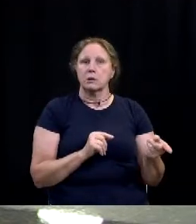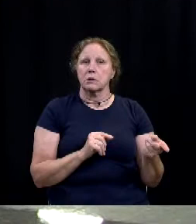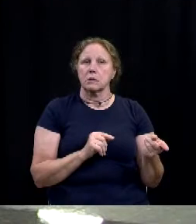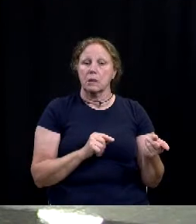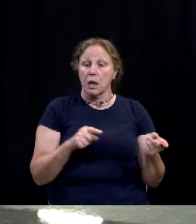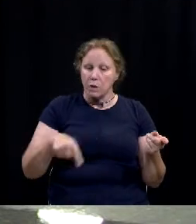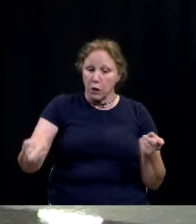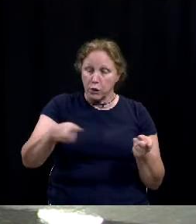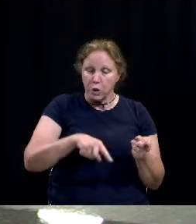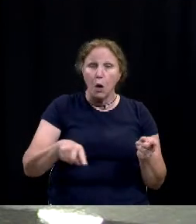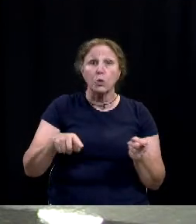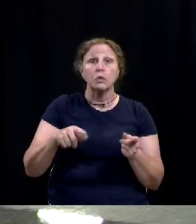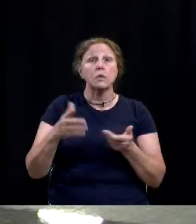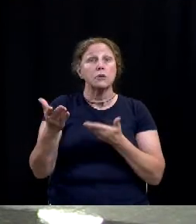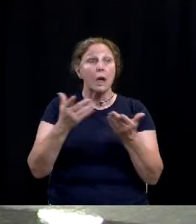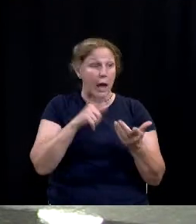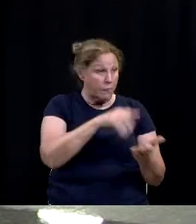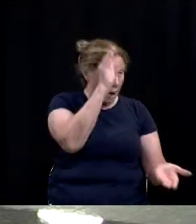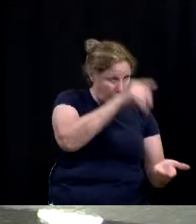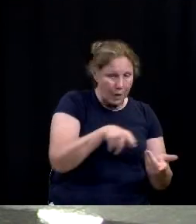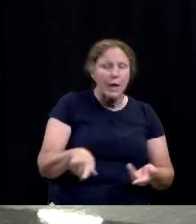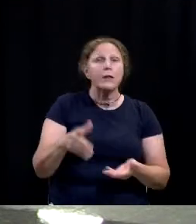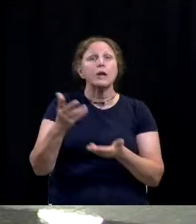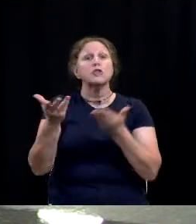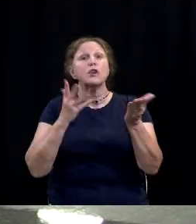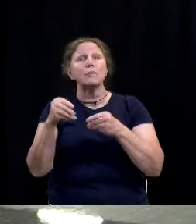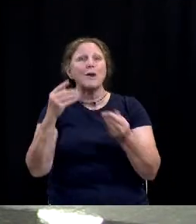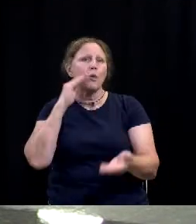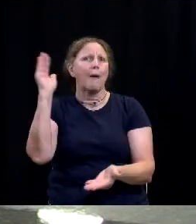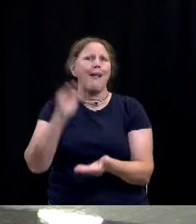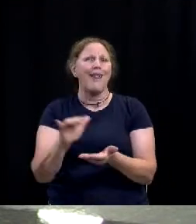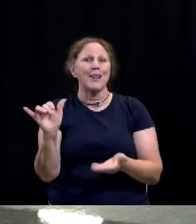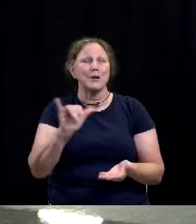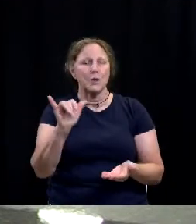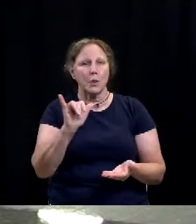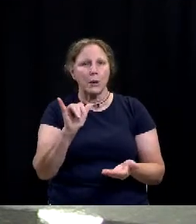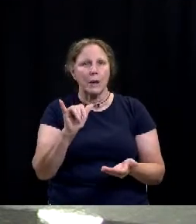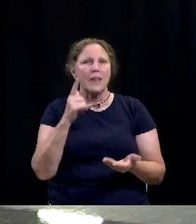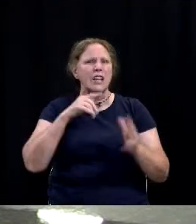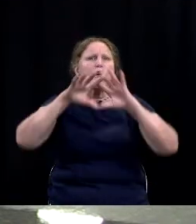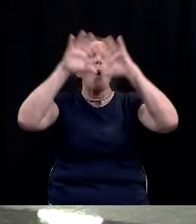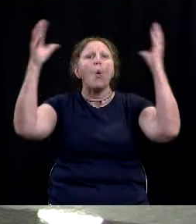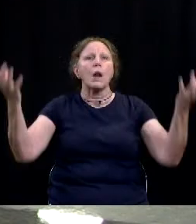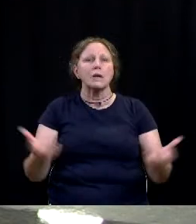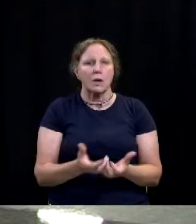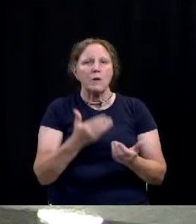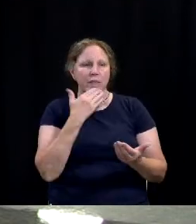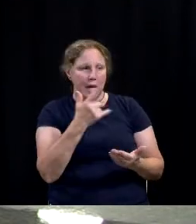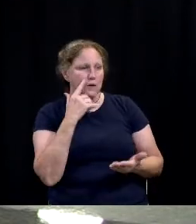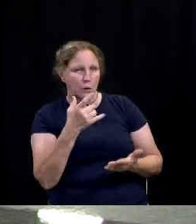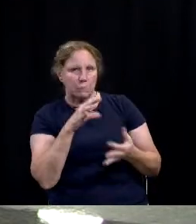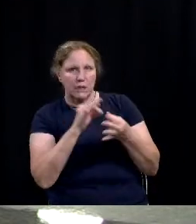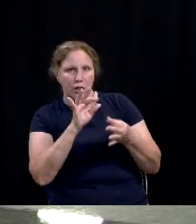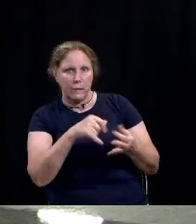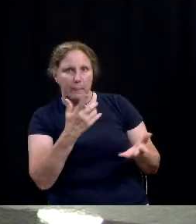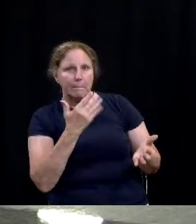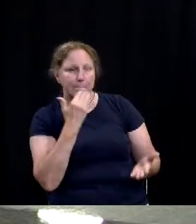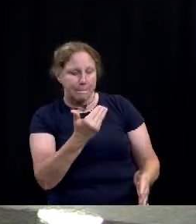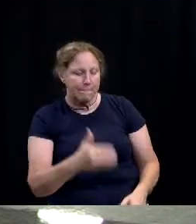can be reduced as well and so that's a that's that holistic approach to it so thanks for bringing bringing that up